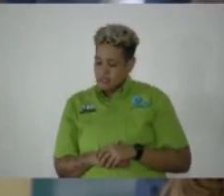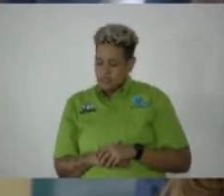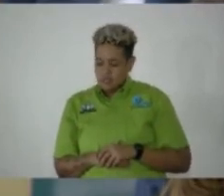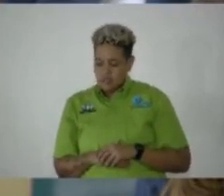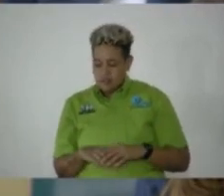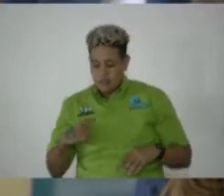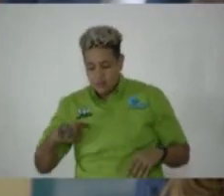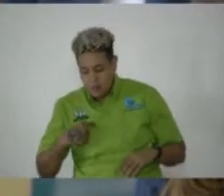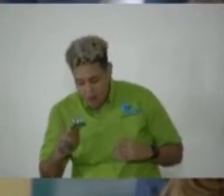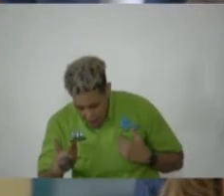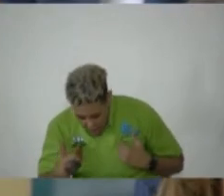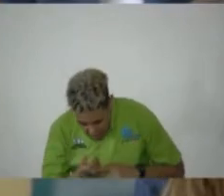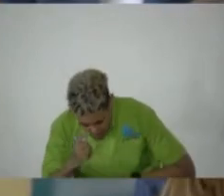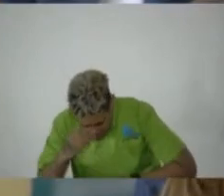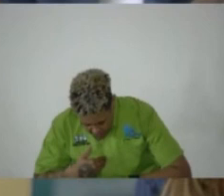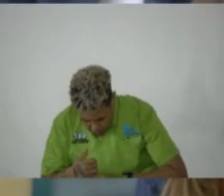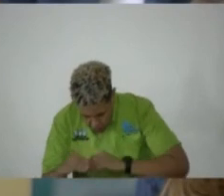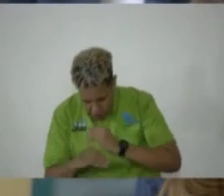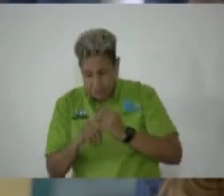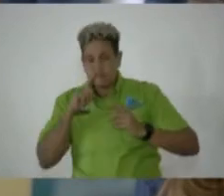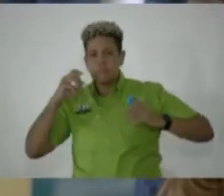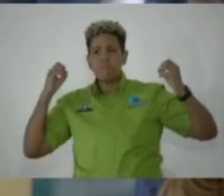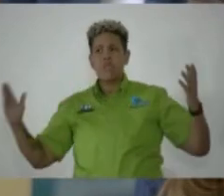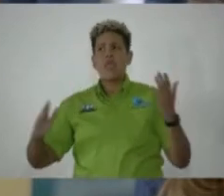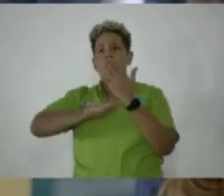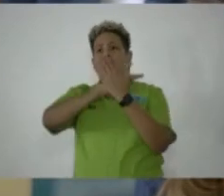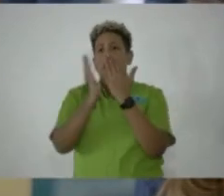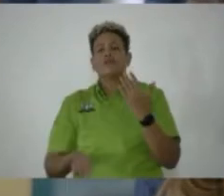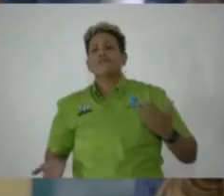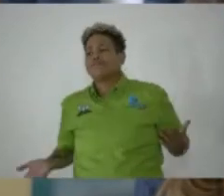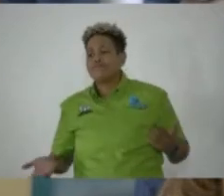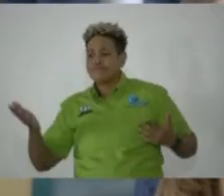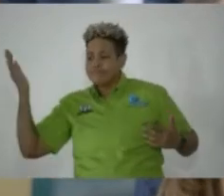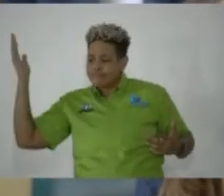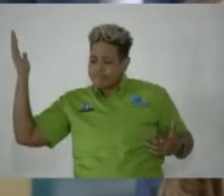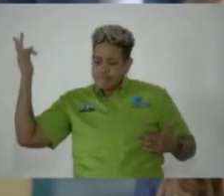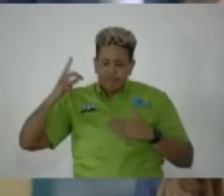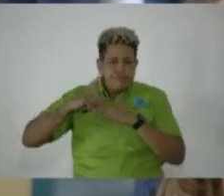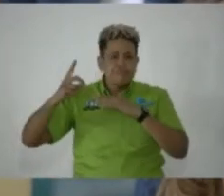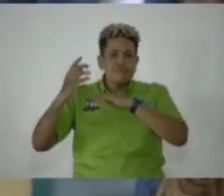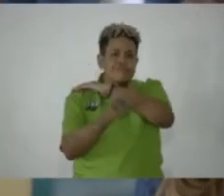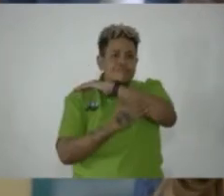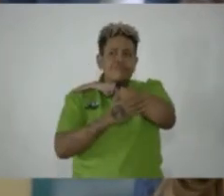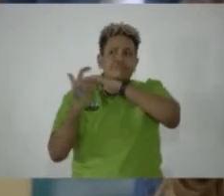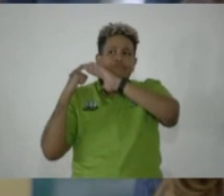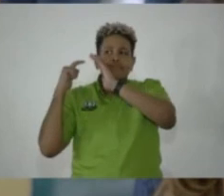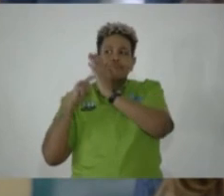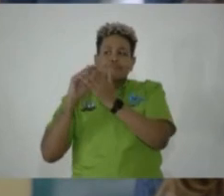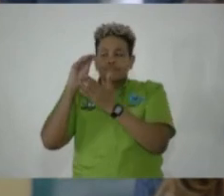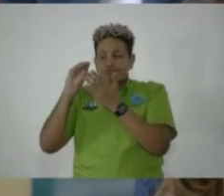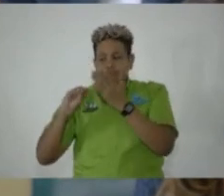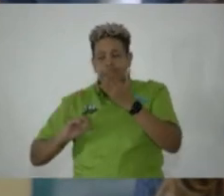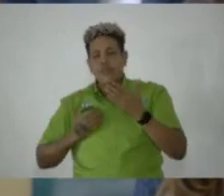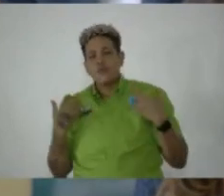introduced a series of days national recognition of our